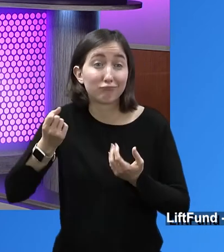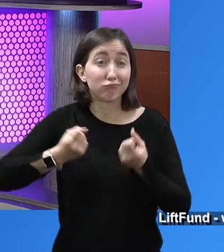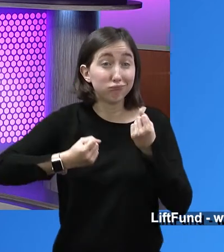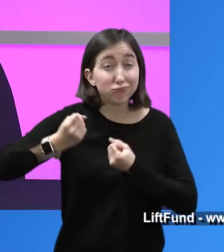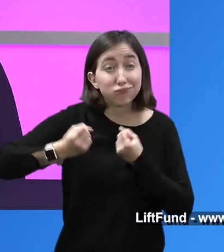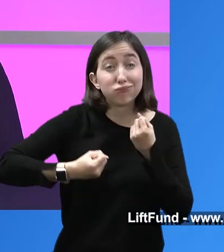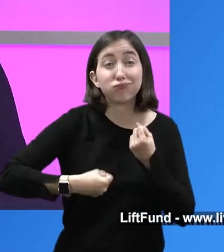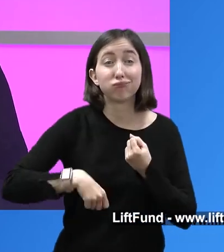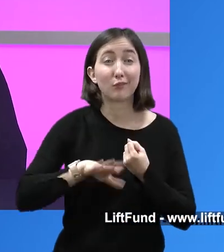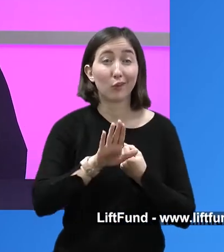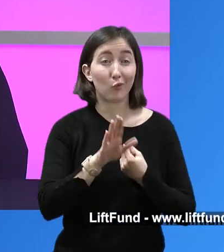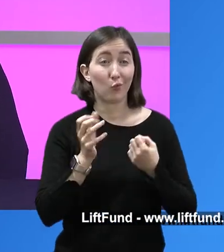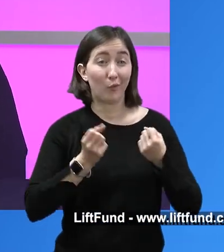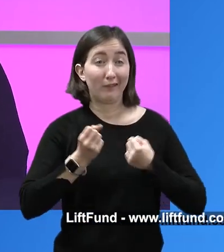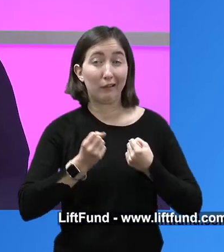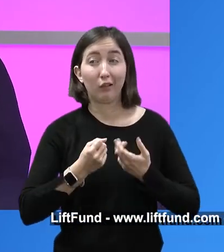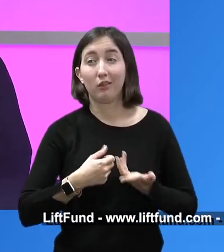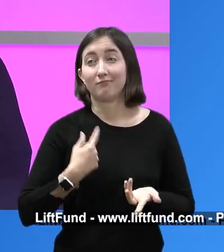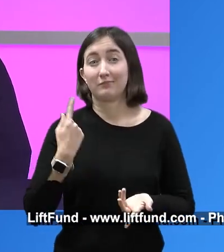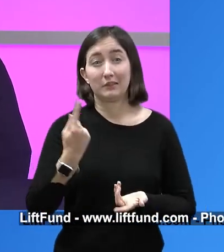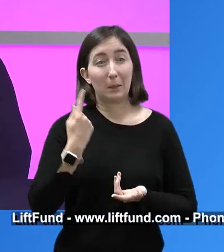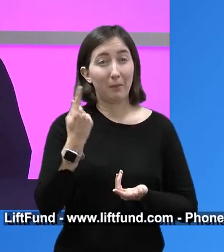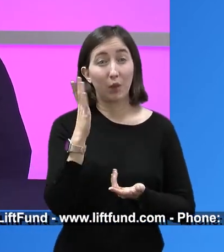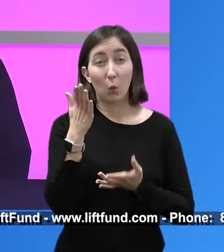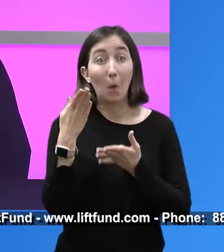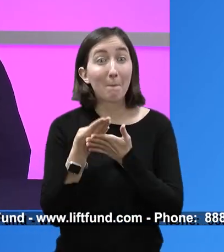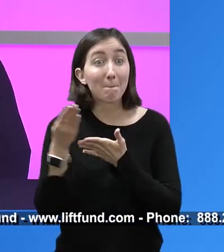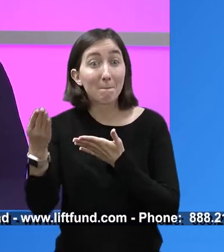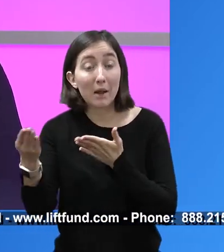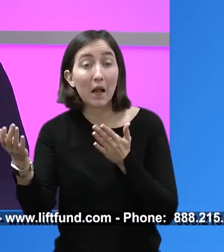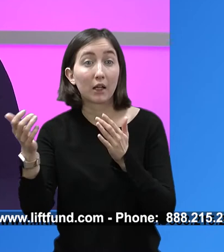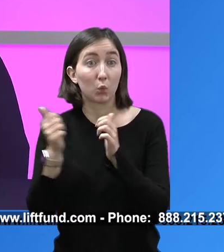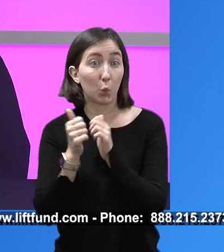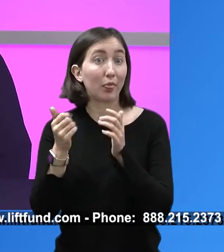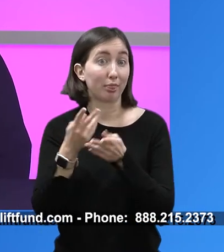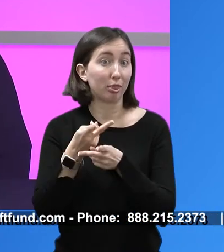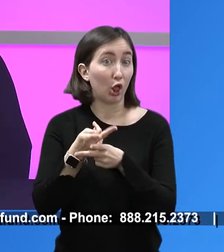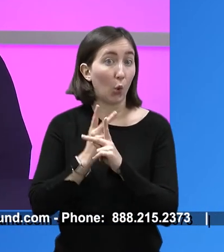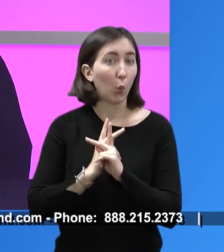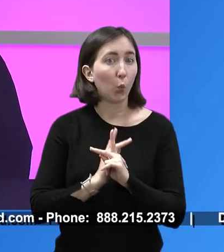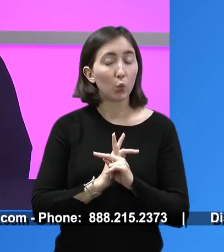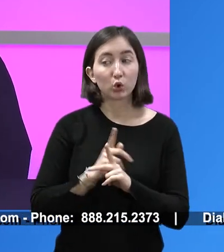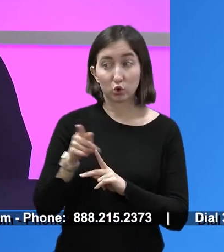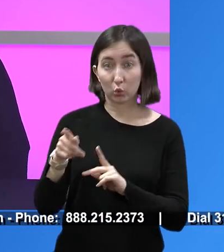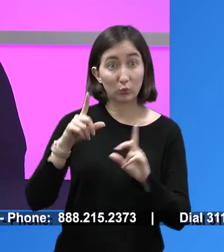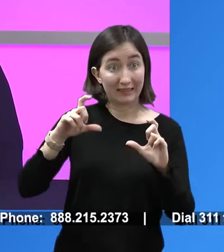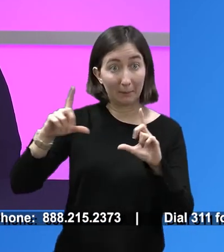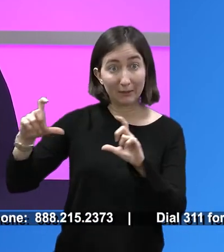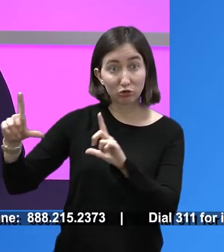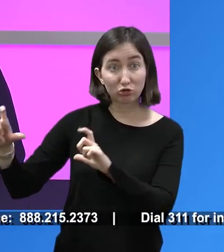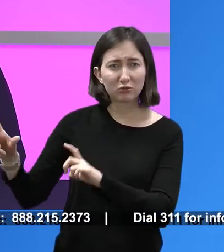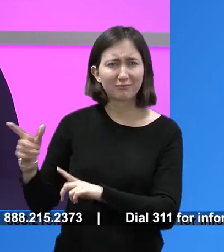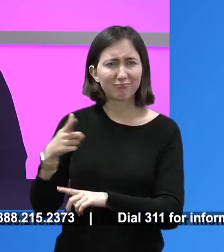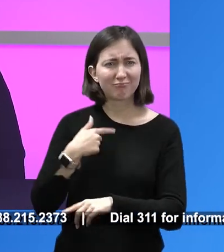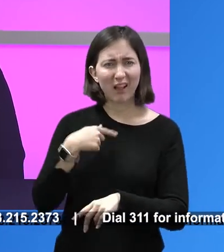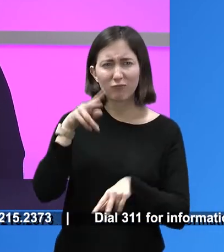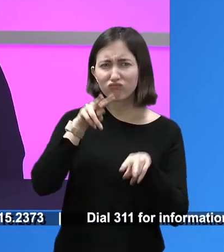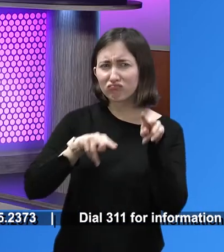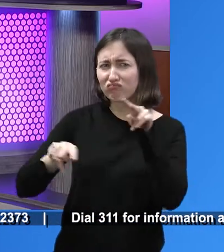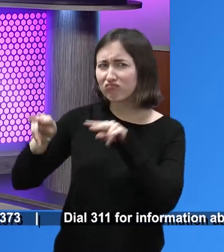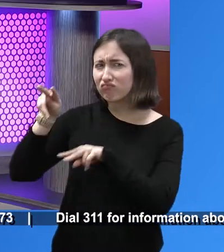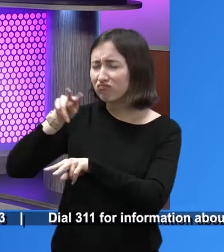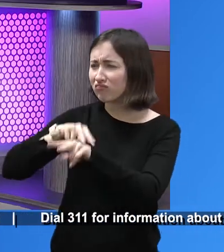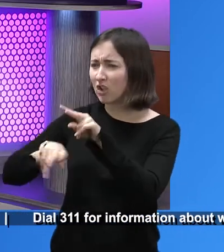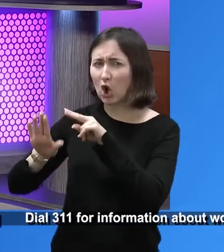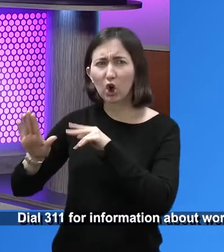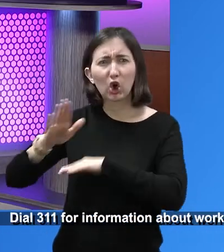only goats. be your business equipment. It could be a vehicle with clear title, something you're going to buy with a loan that's business-related. Those are the typical things. So you take